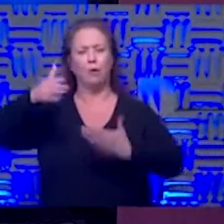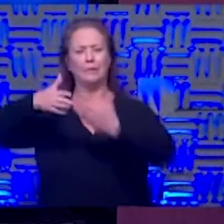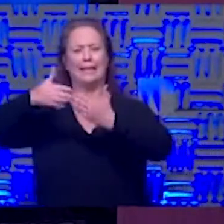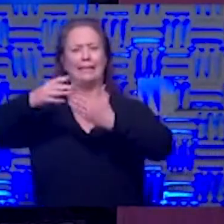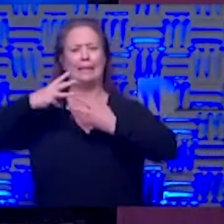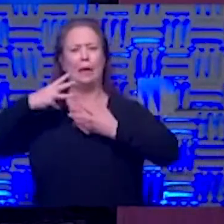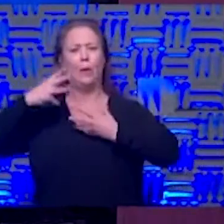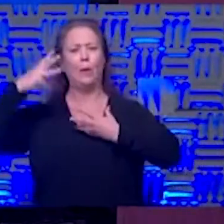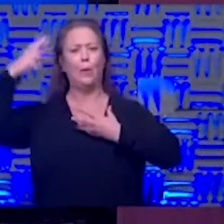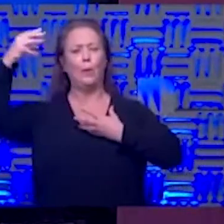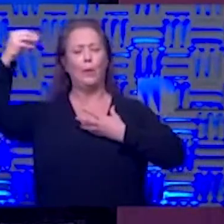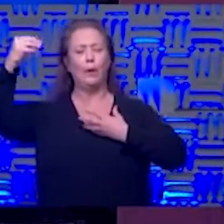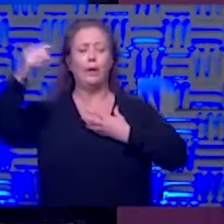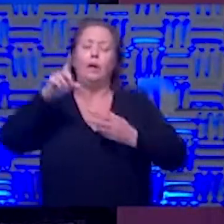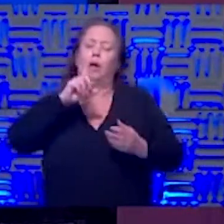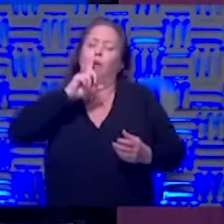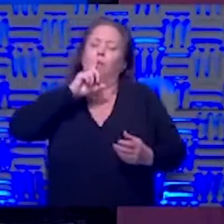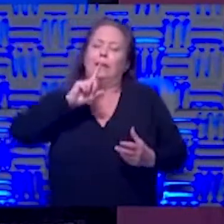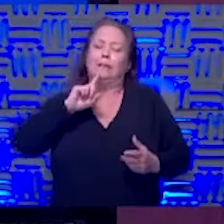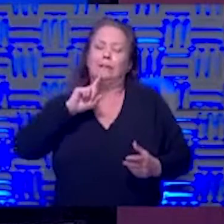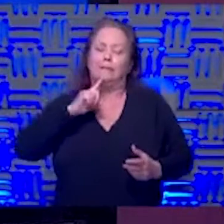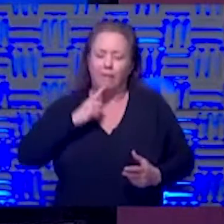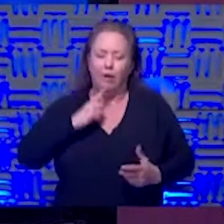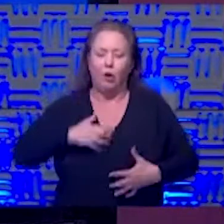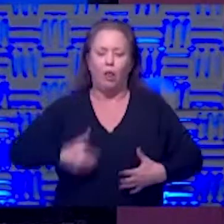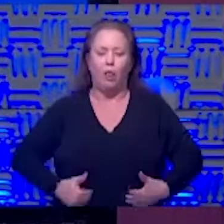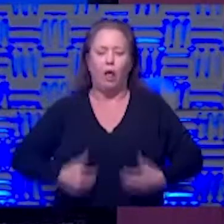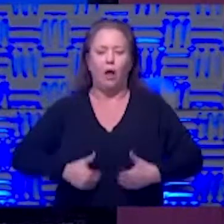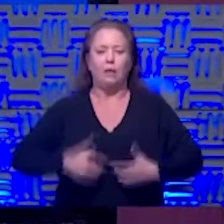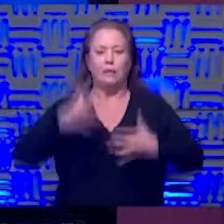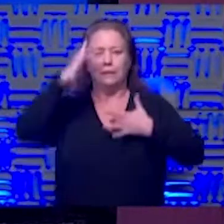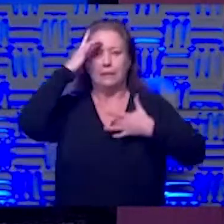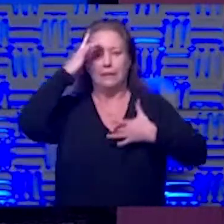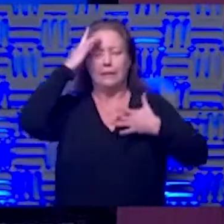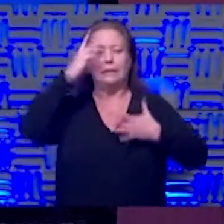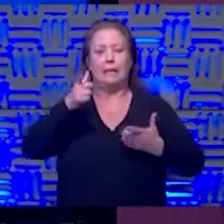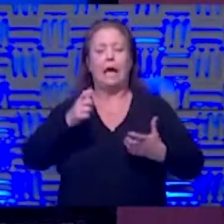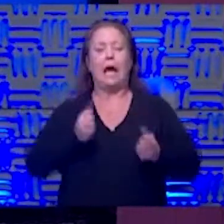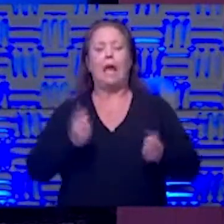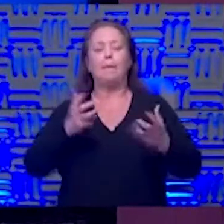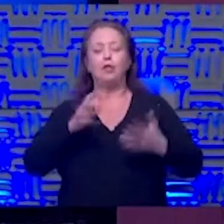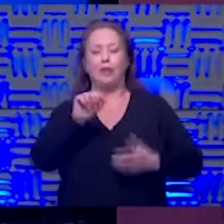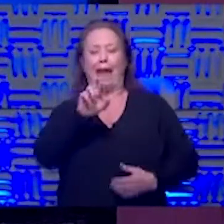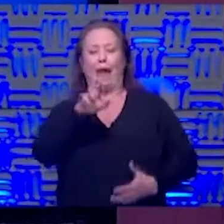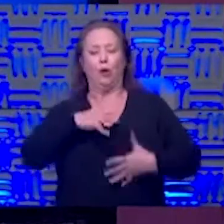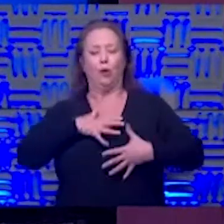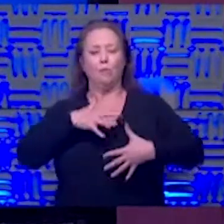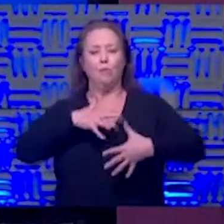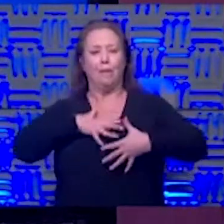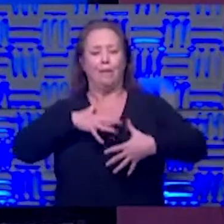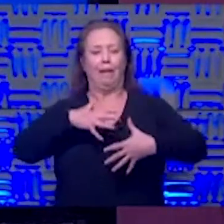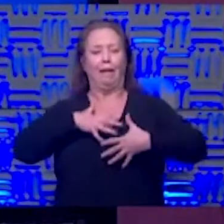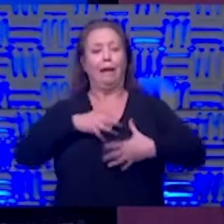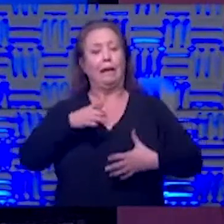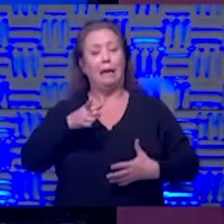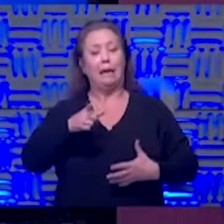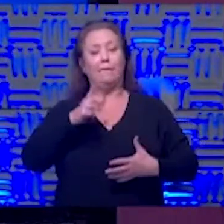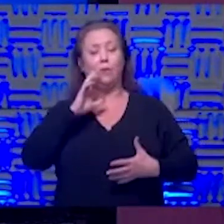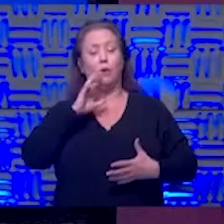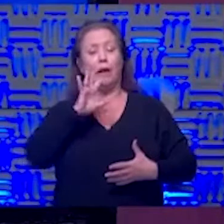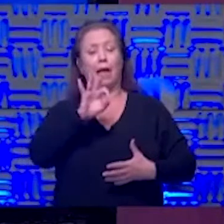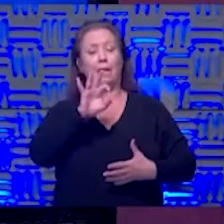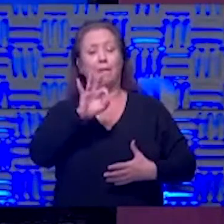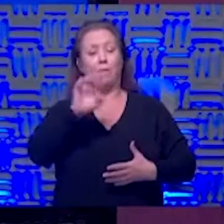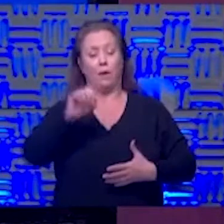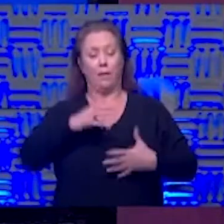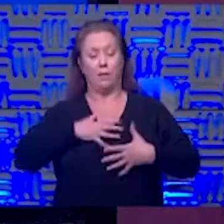easily now again if you have really severe lung disease we have this thing called fev1 how much air you can move in and out in one second if your fev1